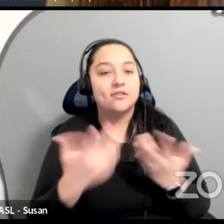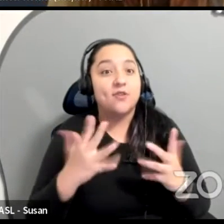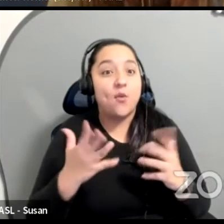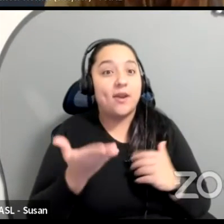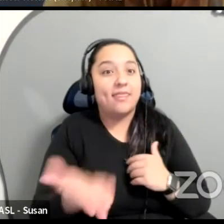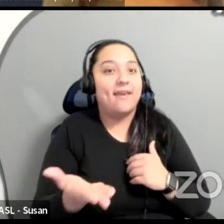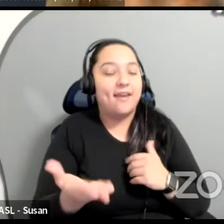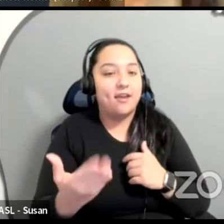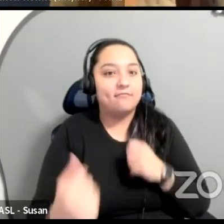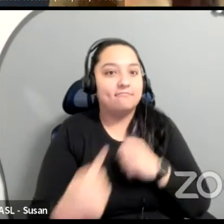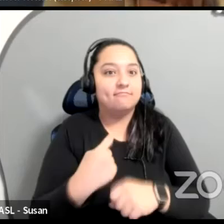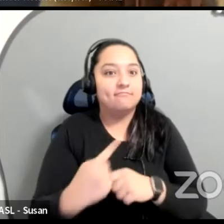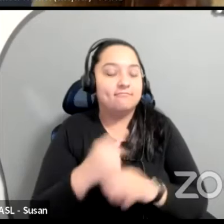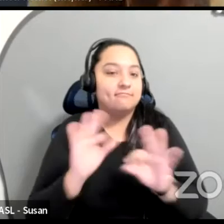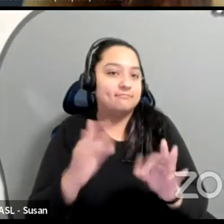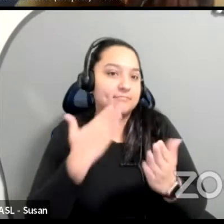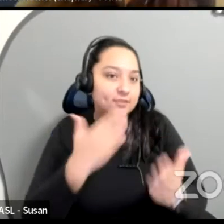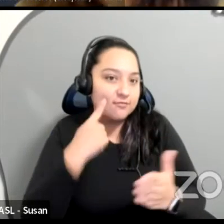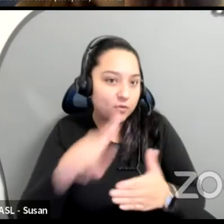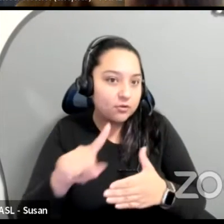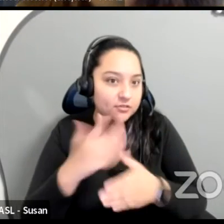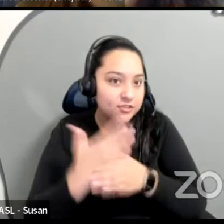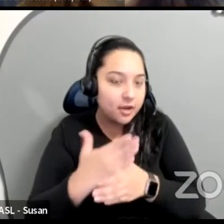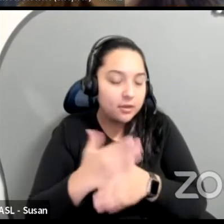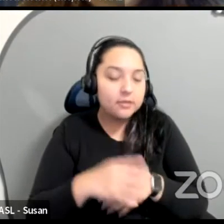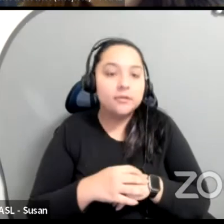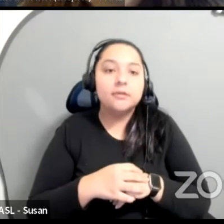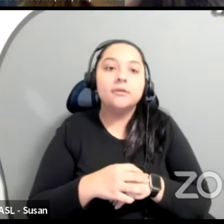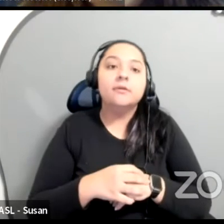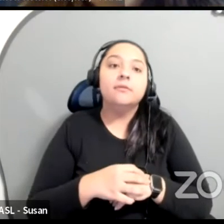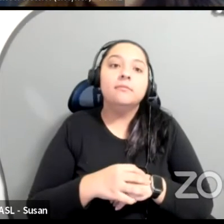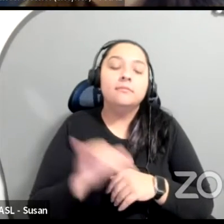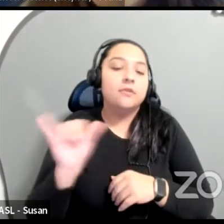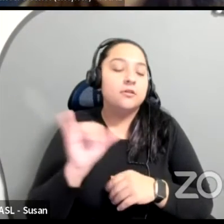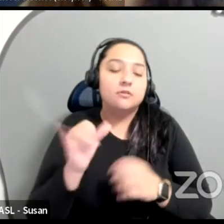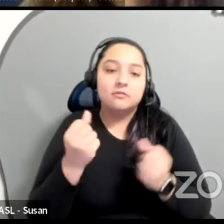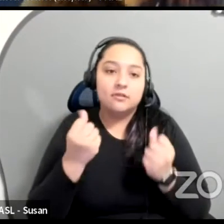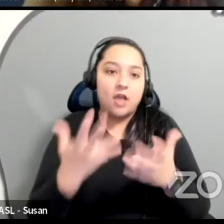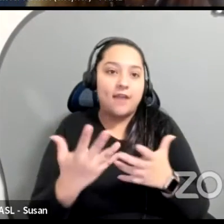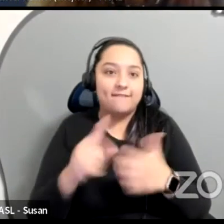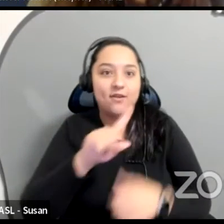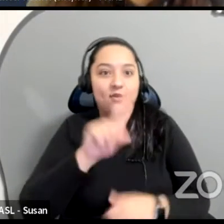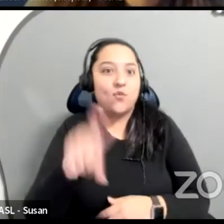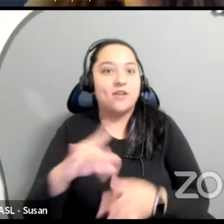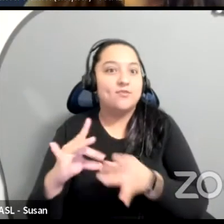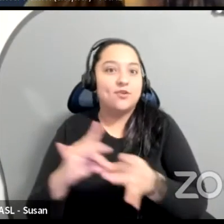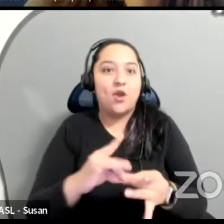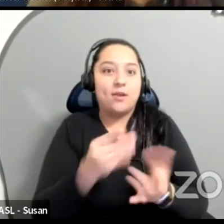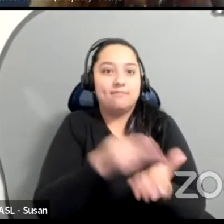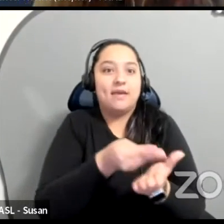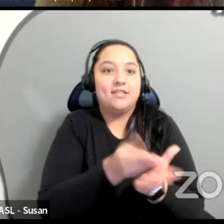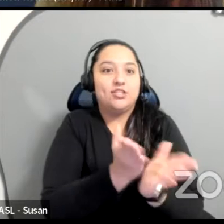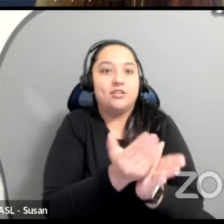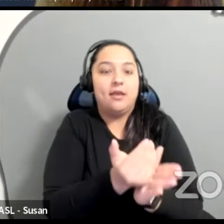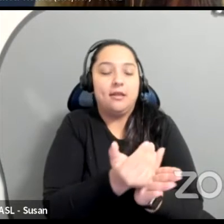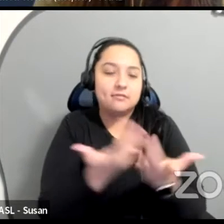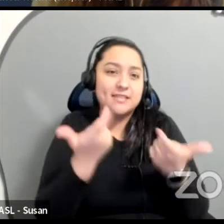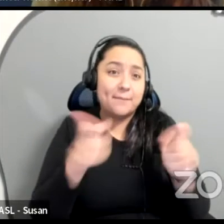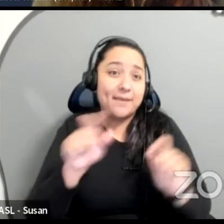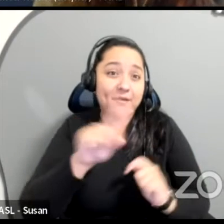thoughts. Thank you everybody for sharing. Um, and there's a lot of things about budget, right? That is a big question. Um, so